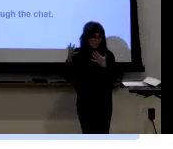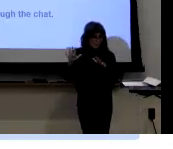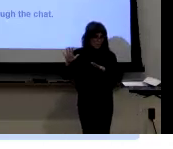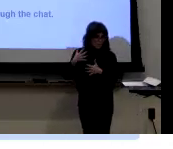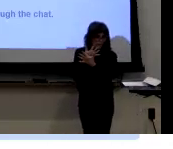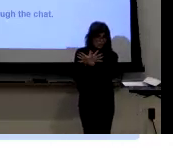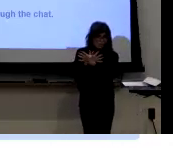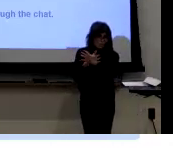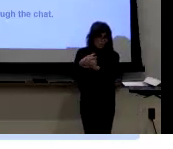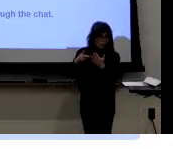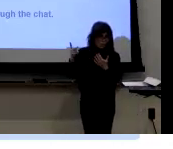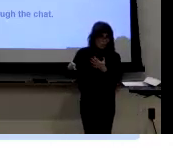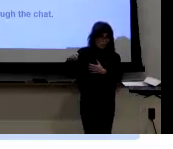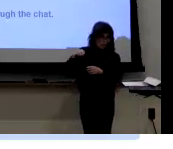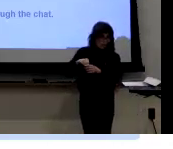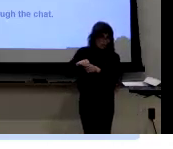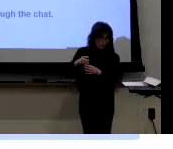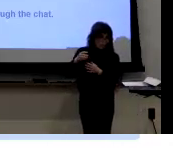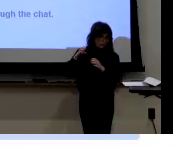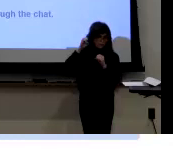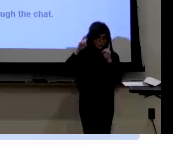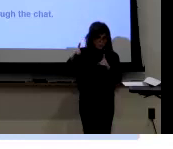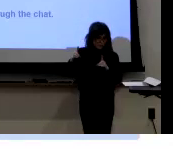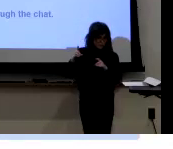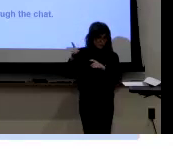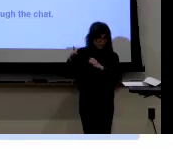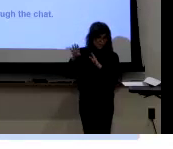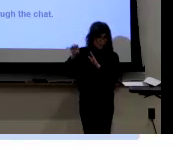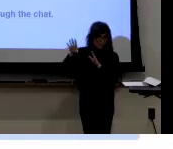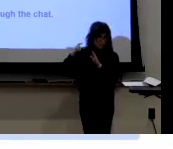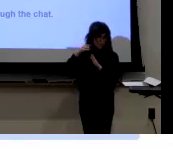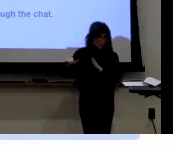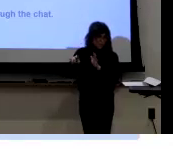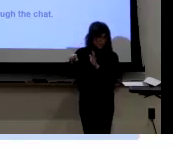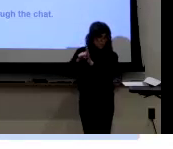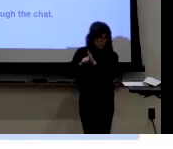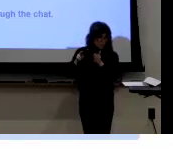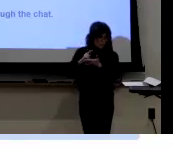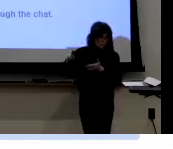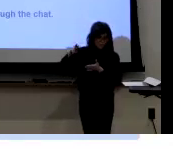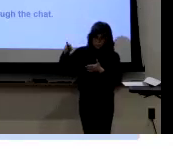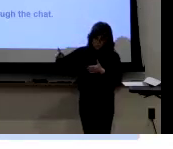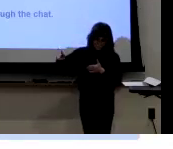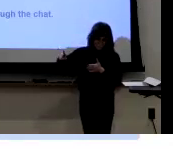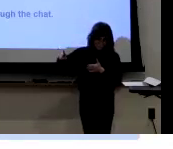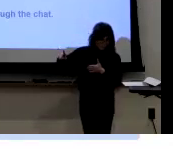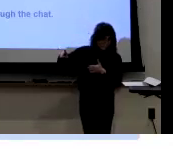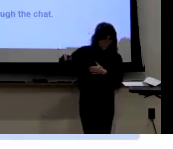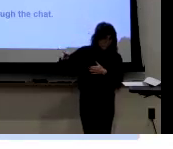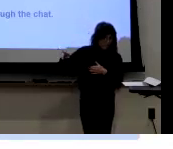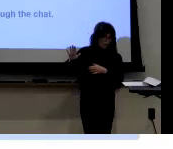After that, she finished the doctoral program in the education department at California State University Northridge,